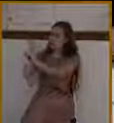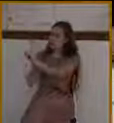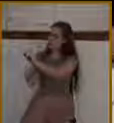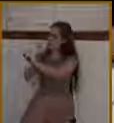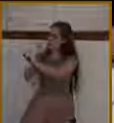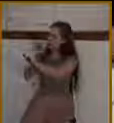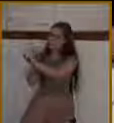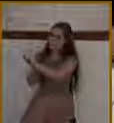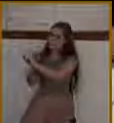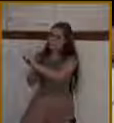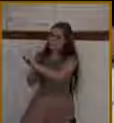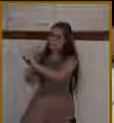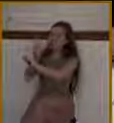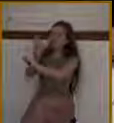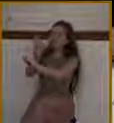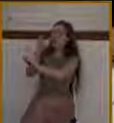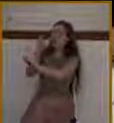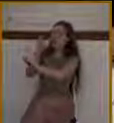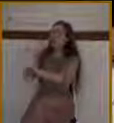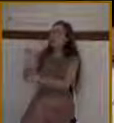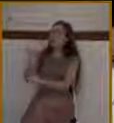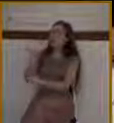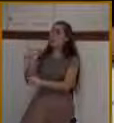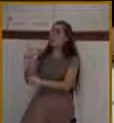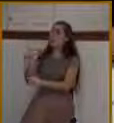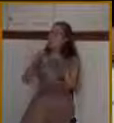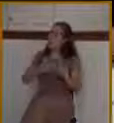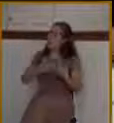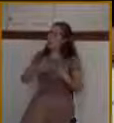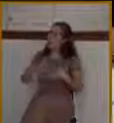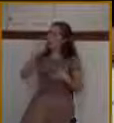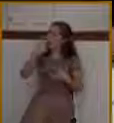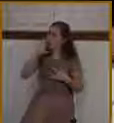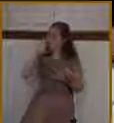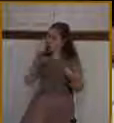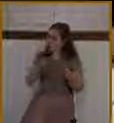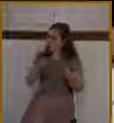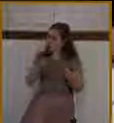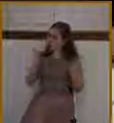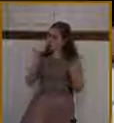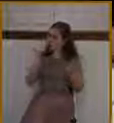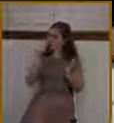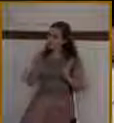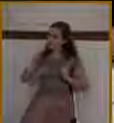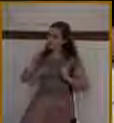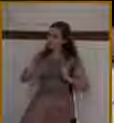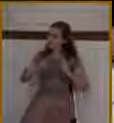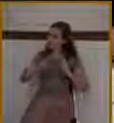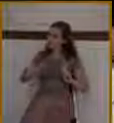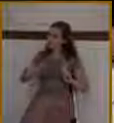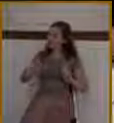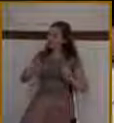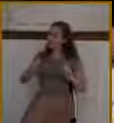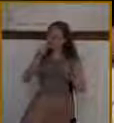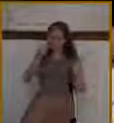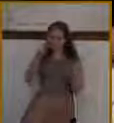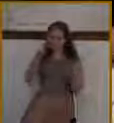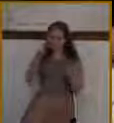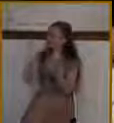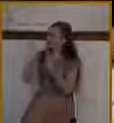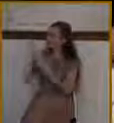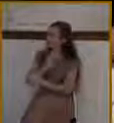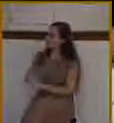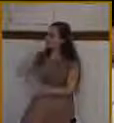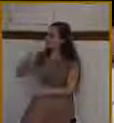And that there would be an open, receptive heart that they'll turn to Christ and realize He is the sin